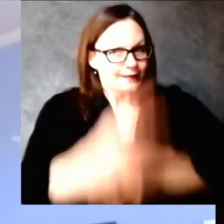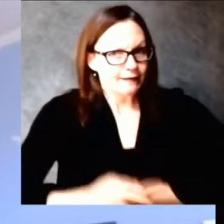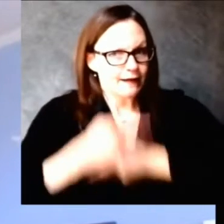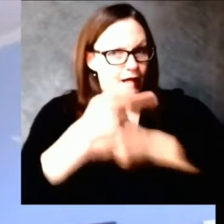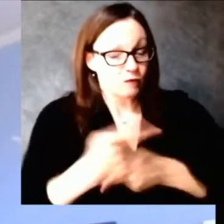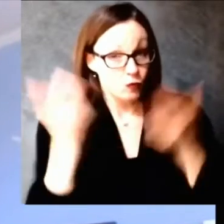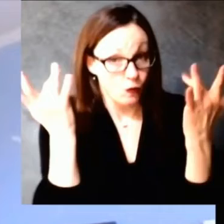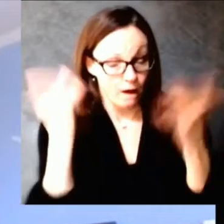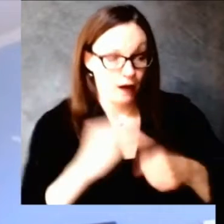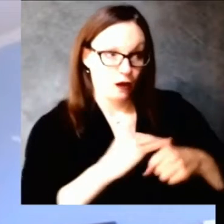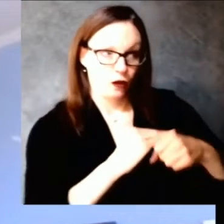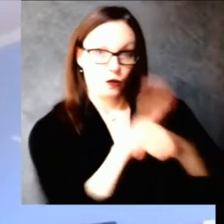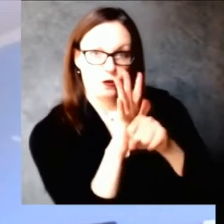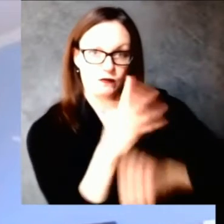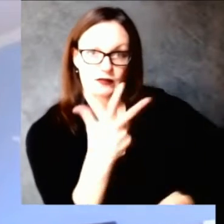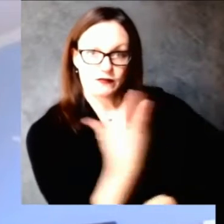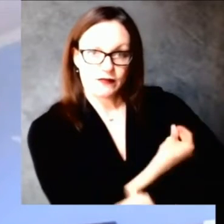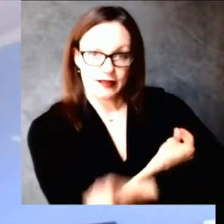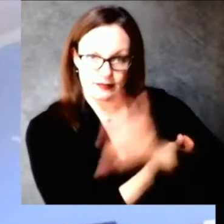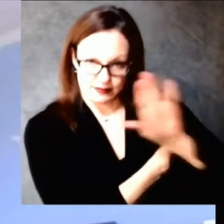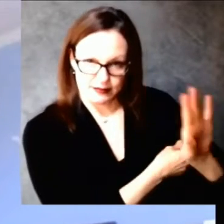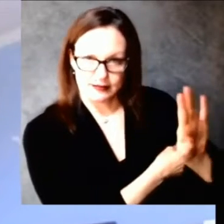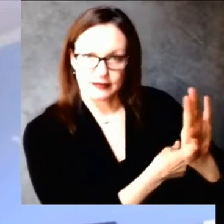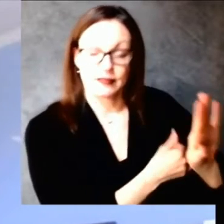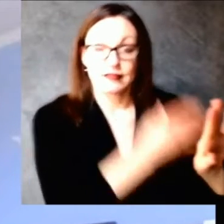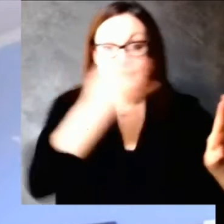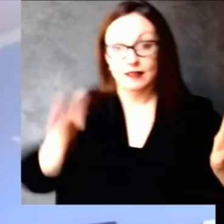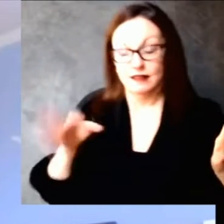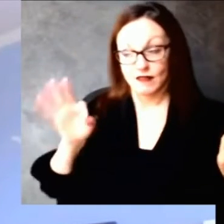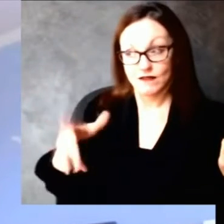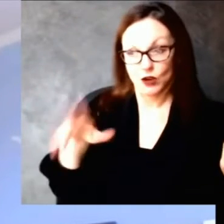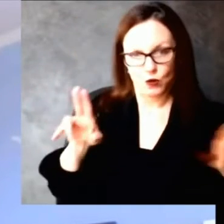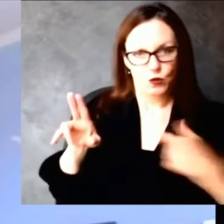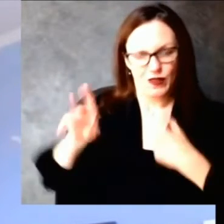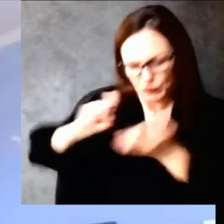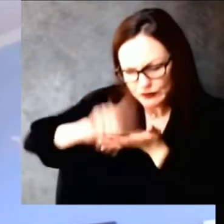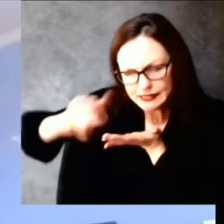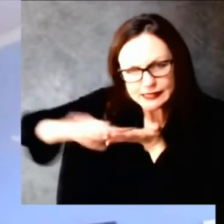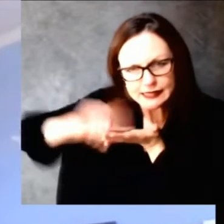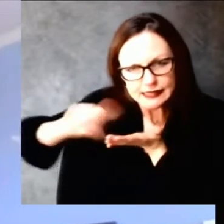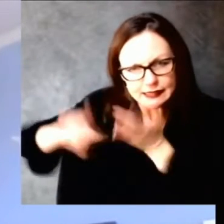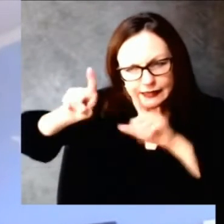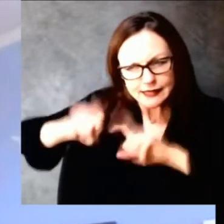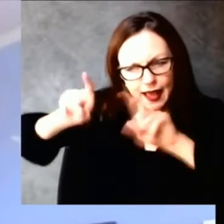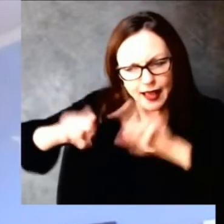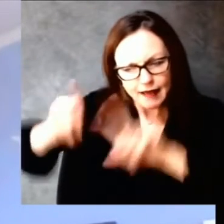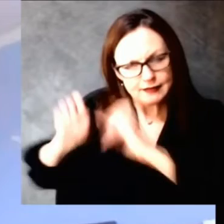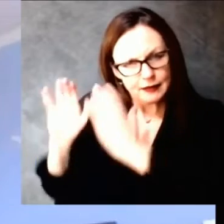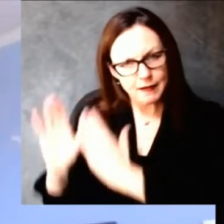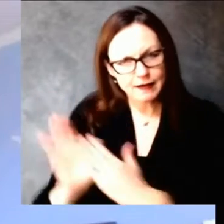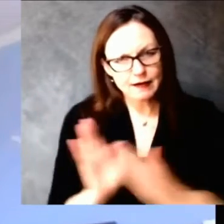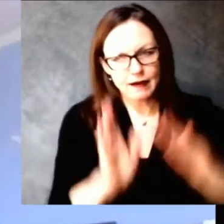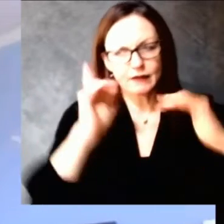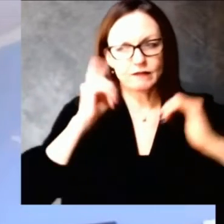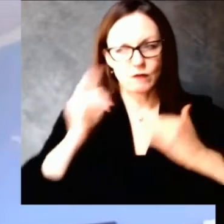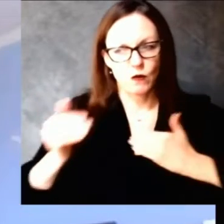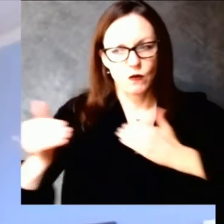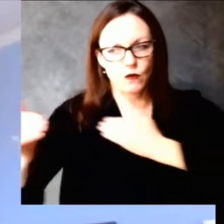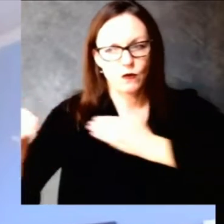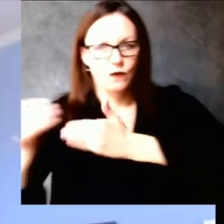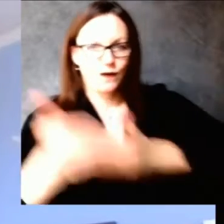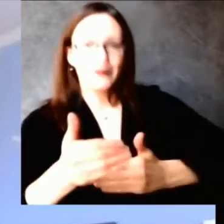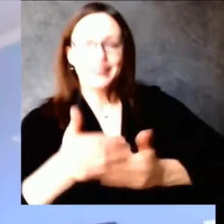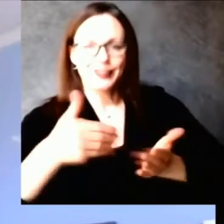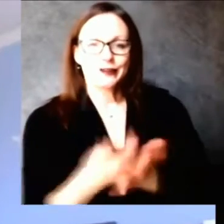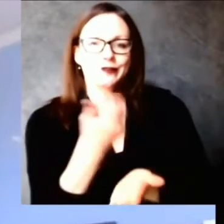sure that they are protected against flu. It's not too late to go ahead and get a flu vaccine this year. The other